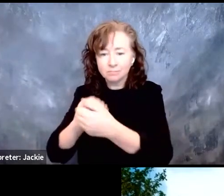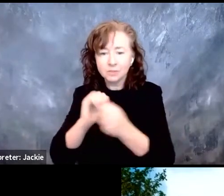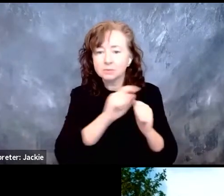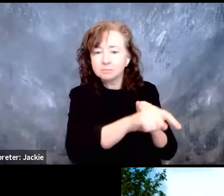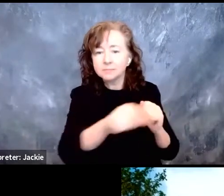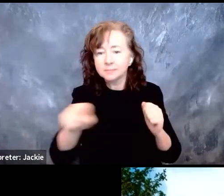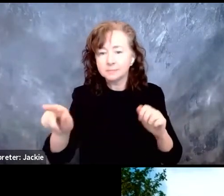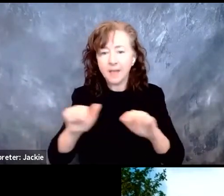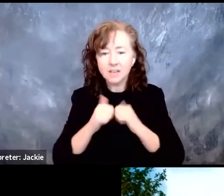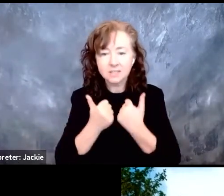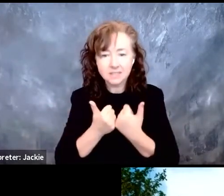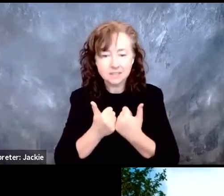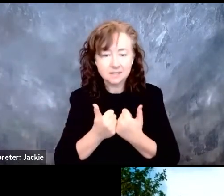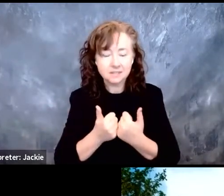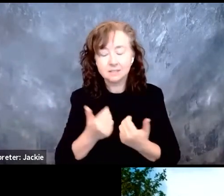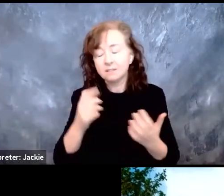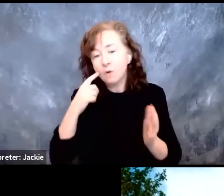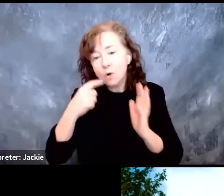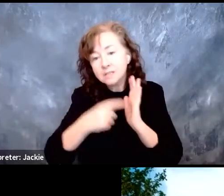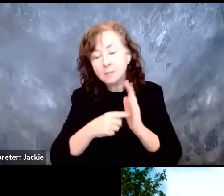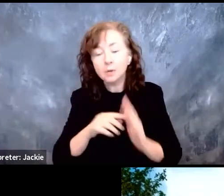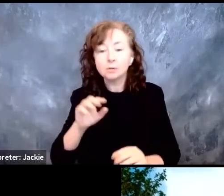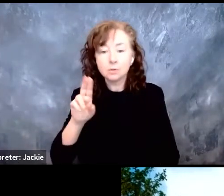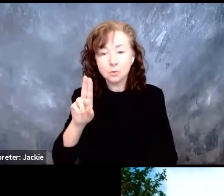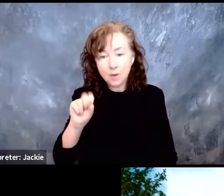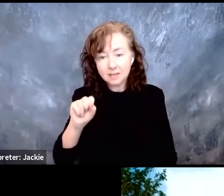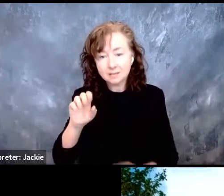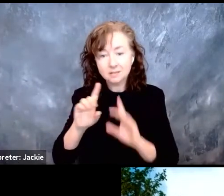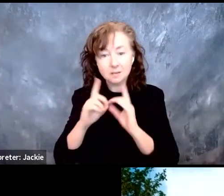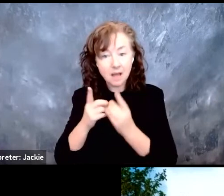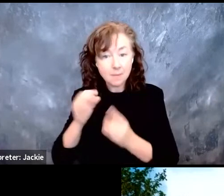including the United States Department of Transportation.